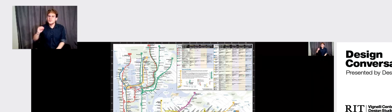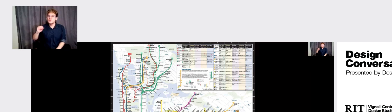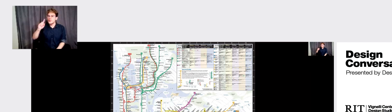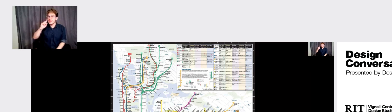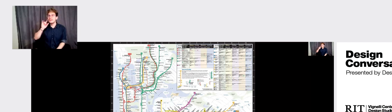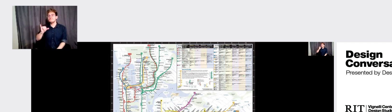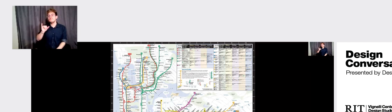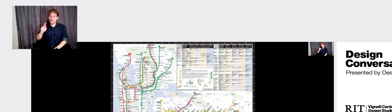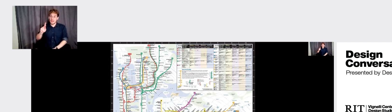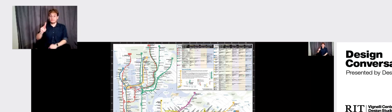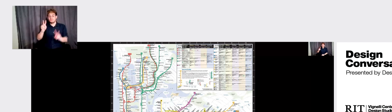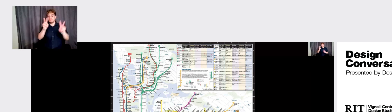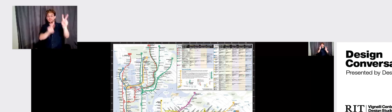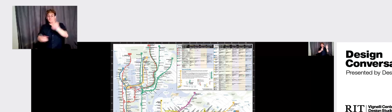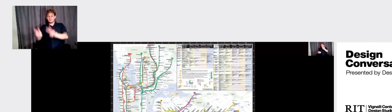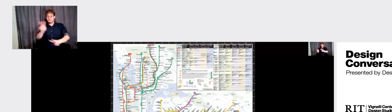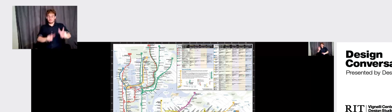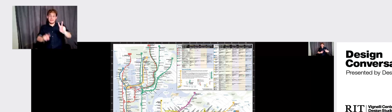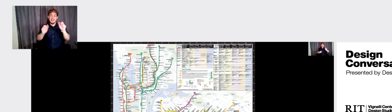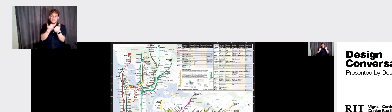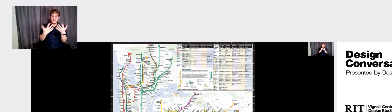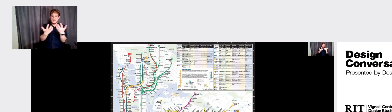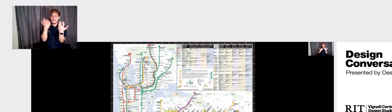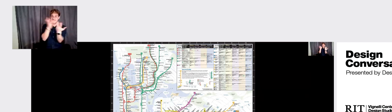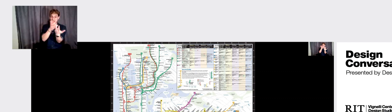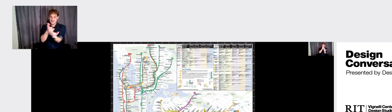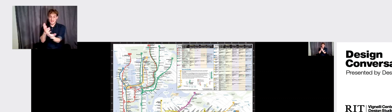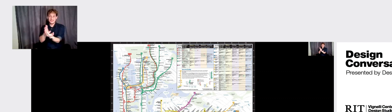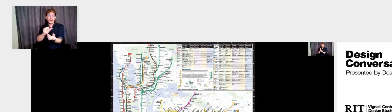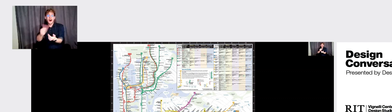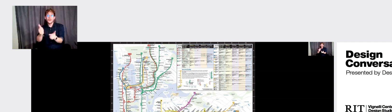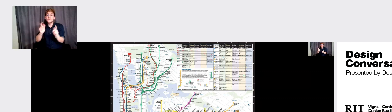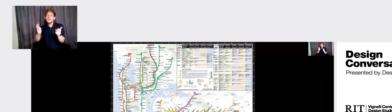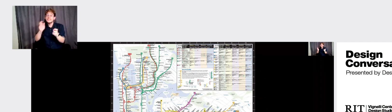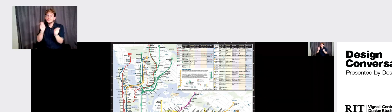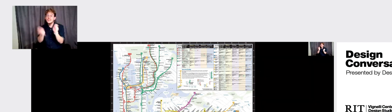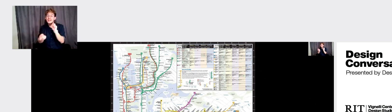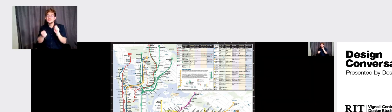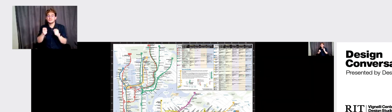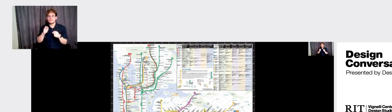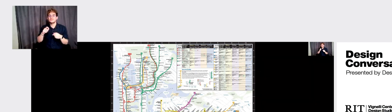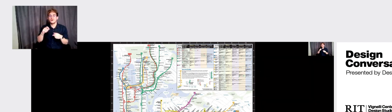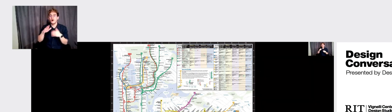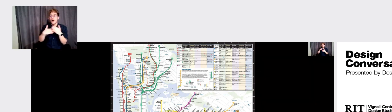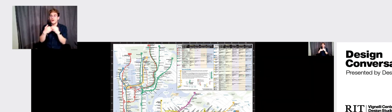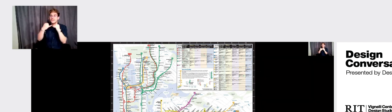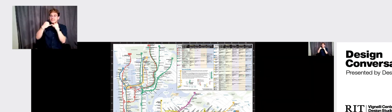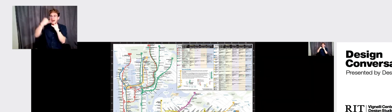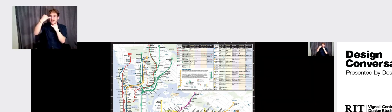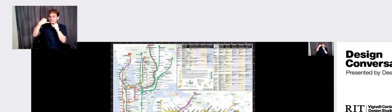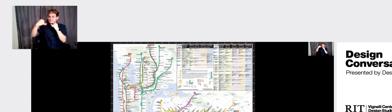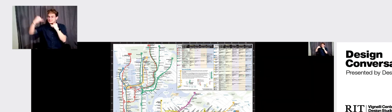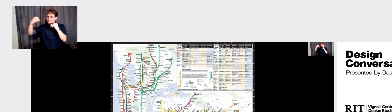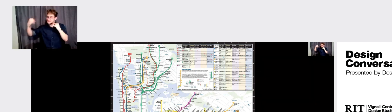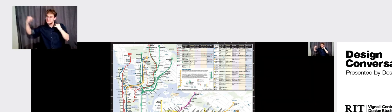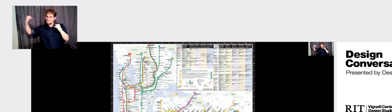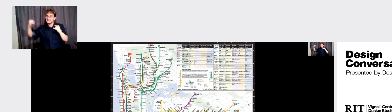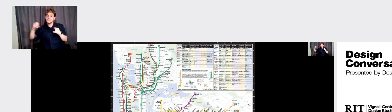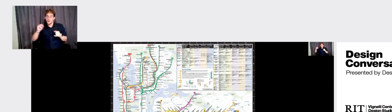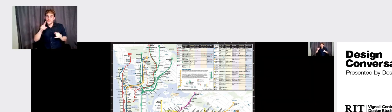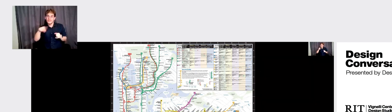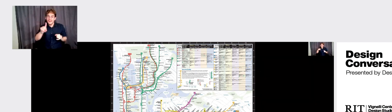perspective, like it's geographical and the other big changes, they have the trunk lines, right? So they managed to actually find